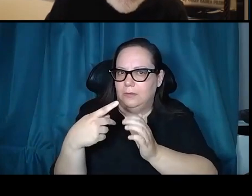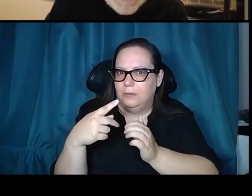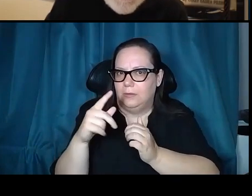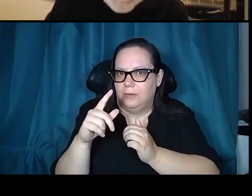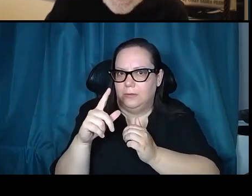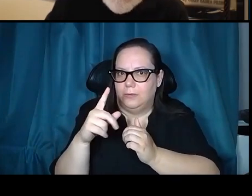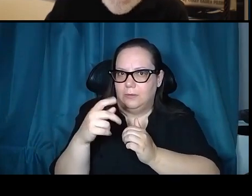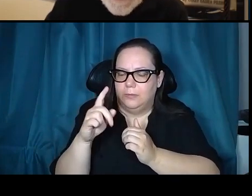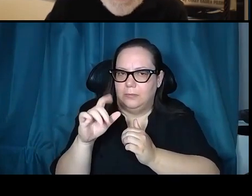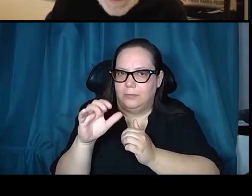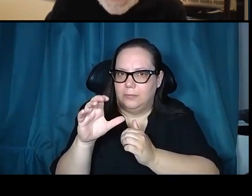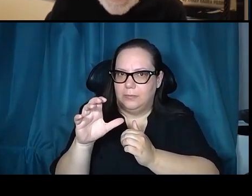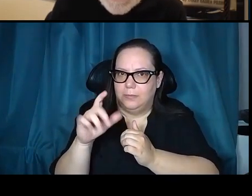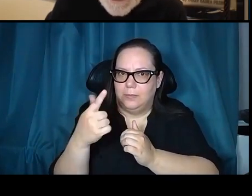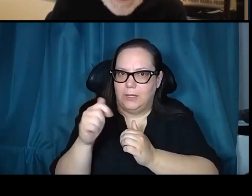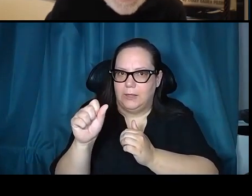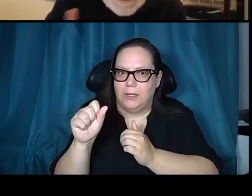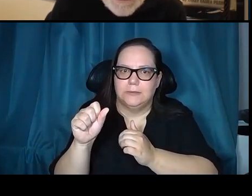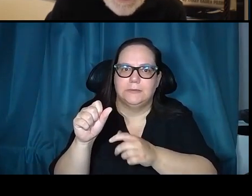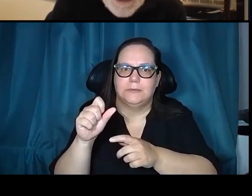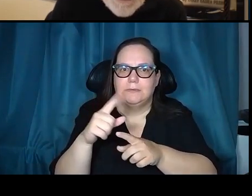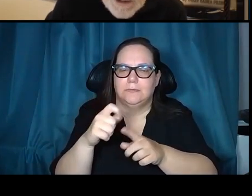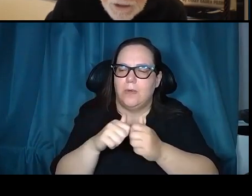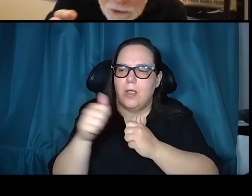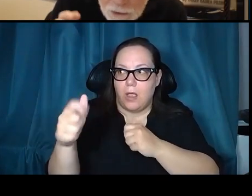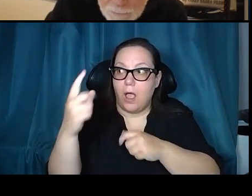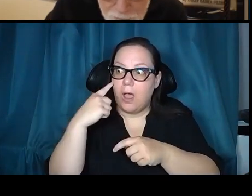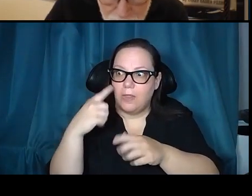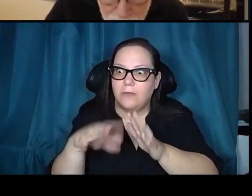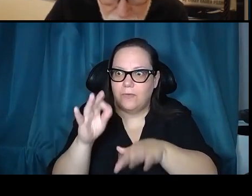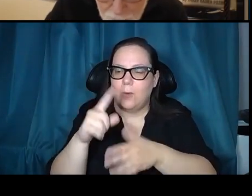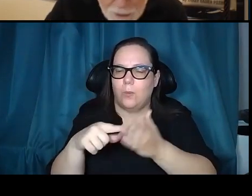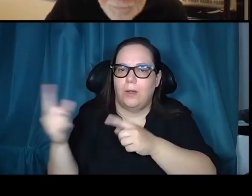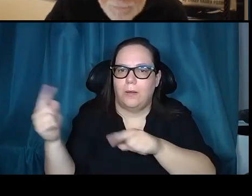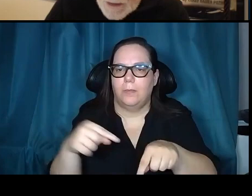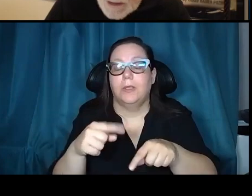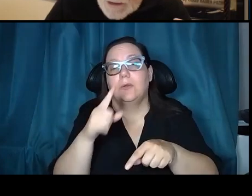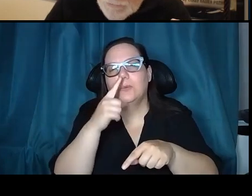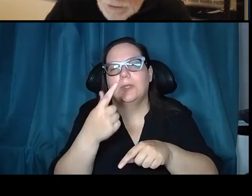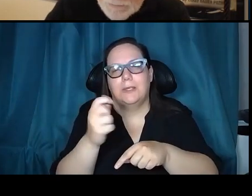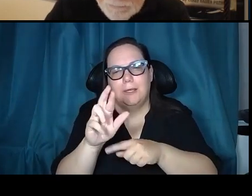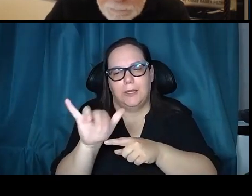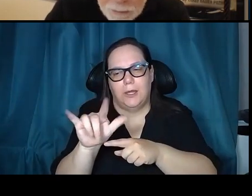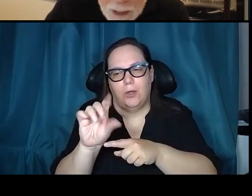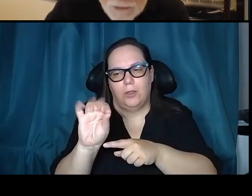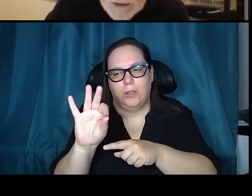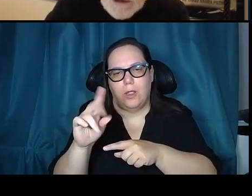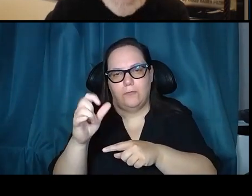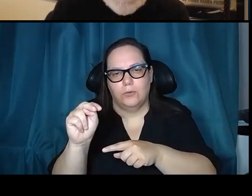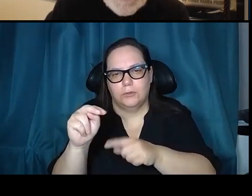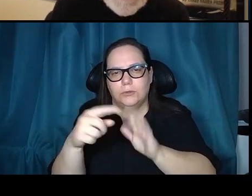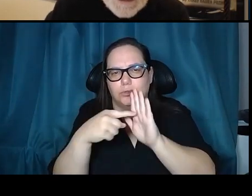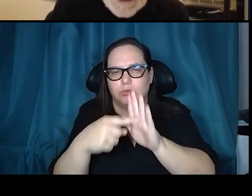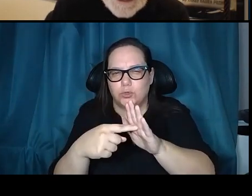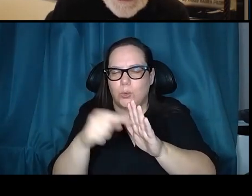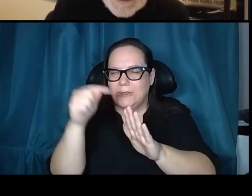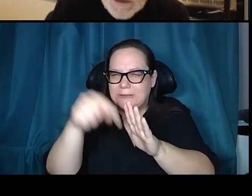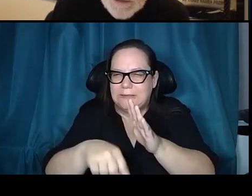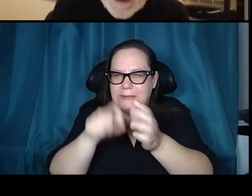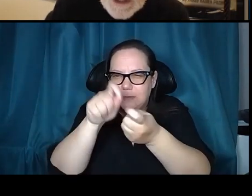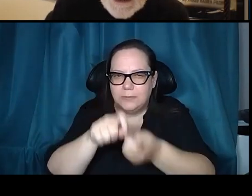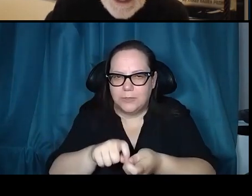Houston, I think we found what we came for. He recognized that. Gary Lofgren had showed him detailed field blocks of